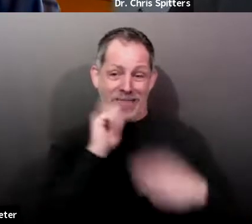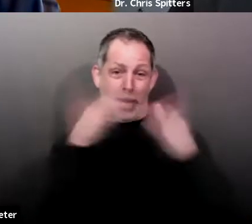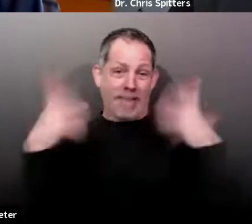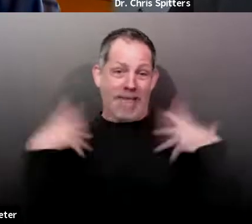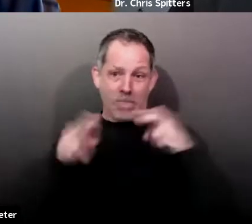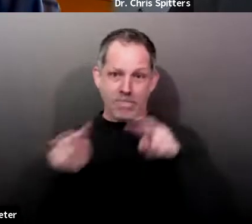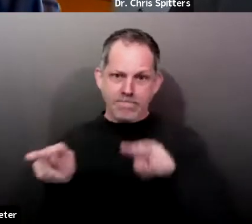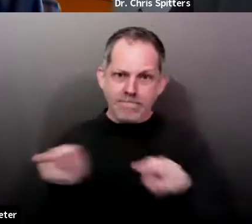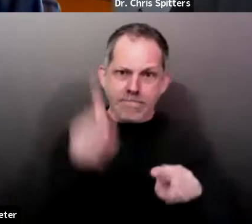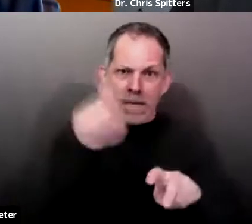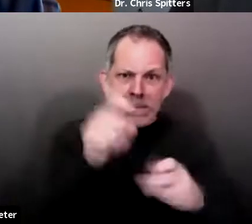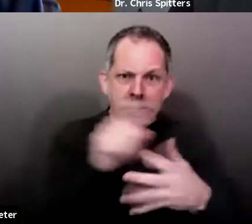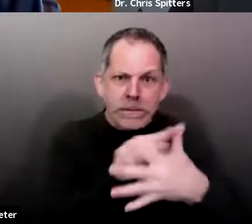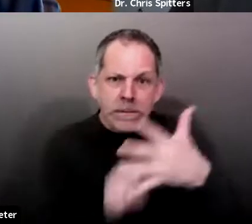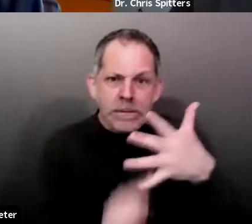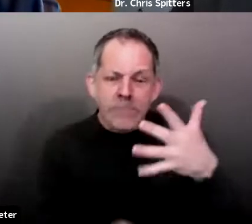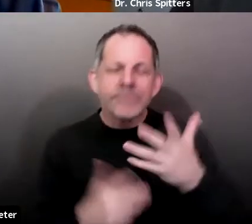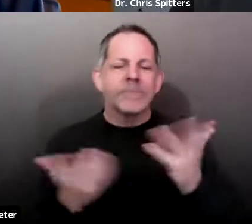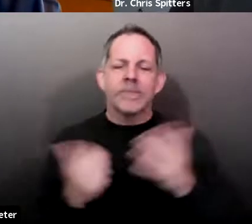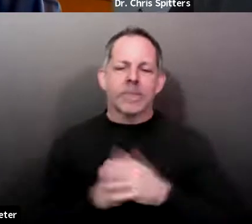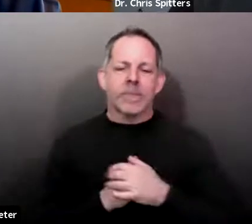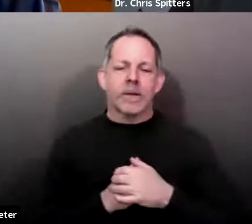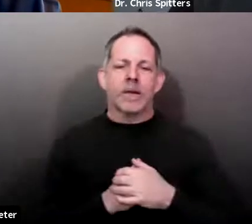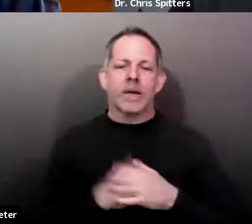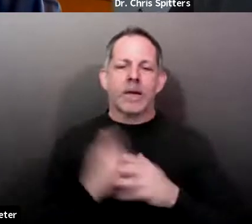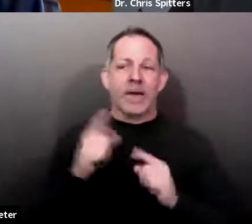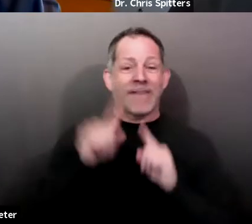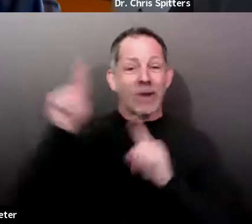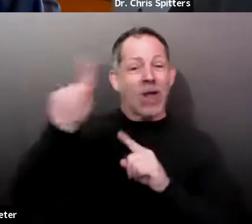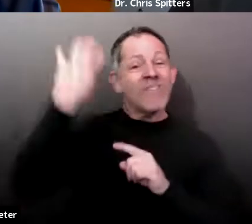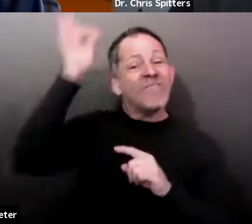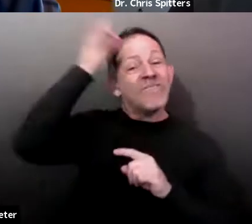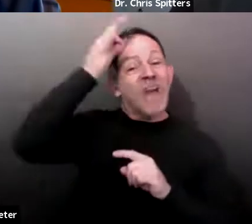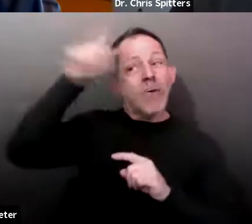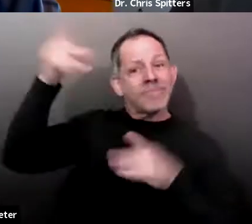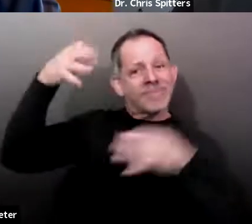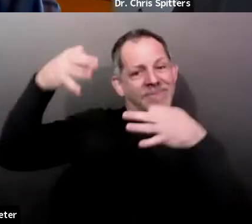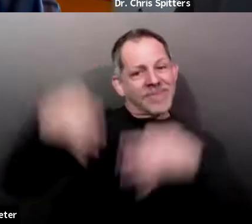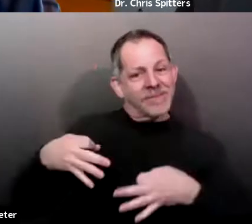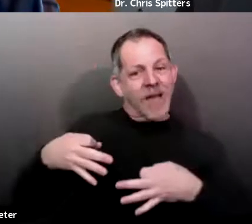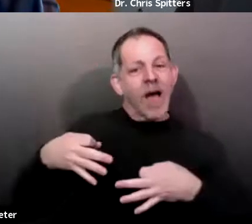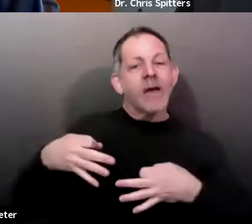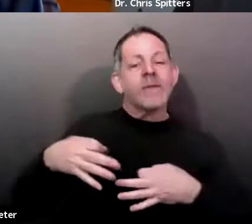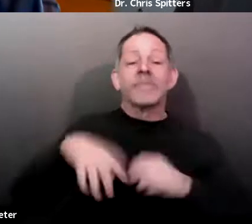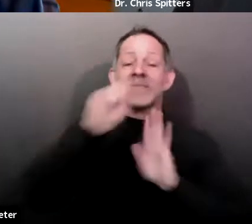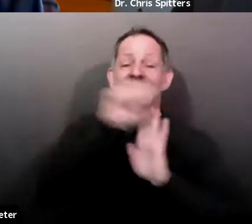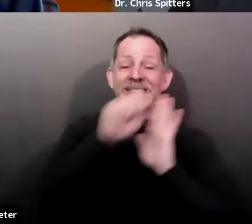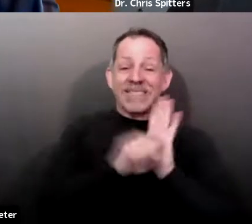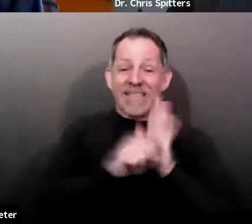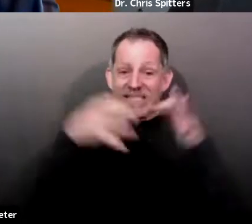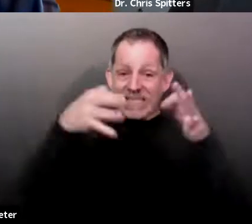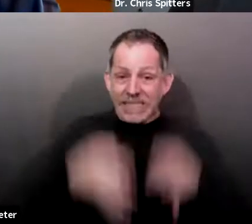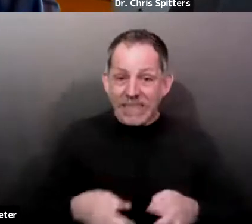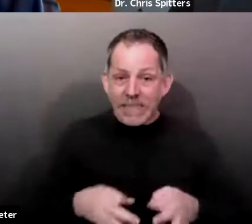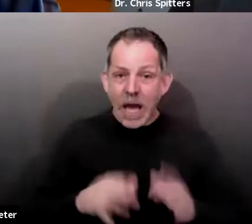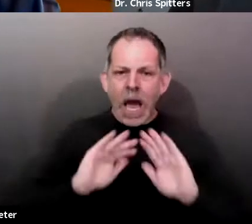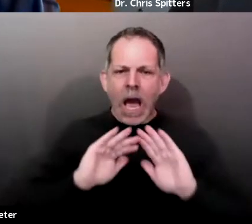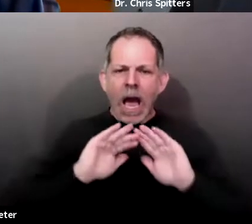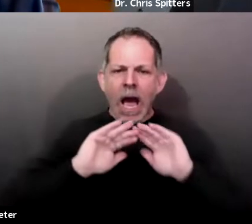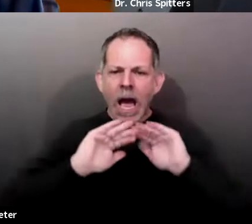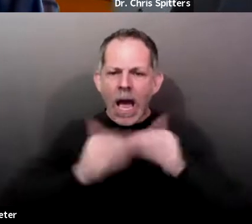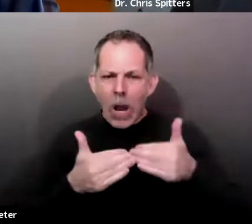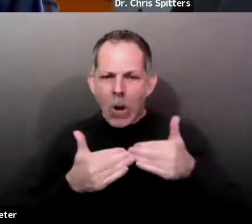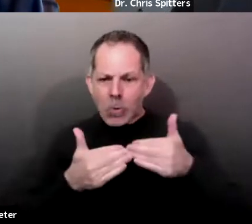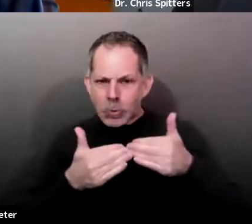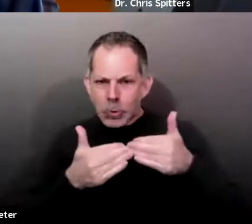I think the federal government and the state to kind of start defining that sort of thing. And then we would, you know, adapt